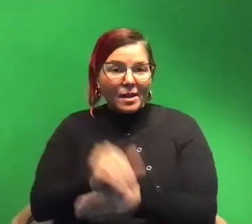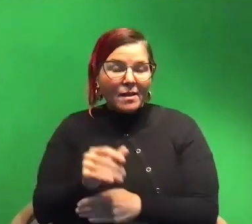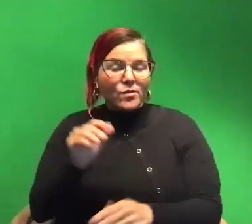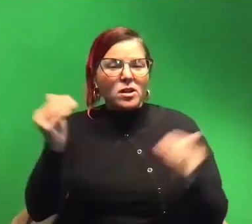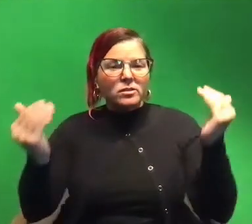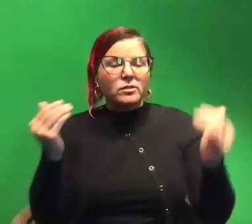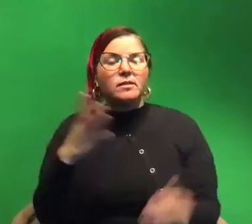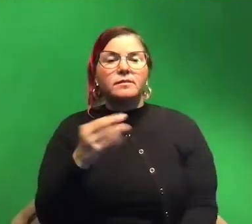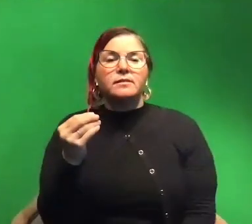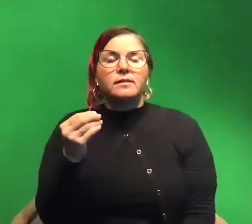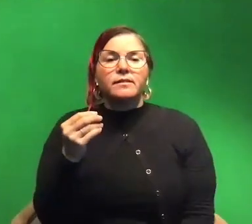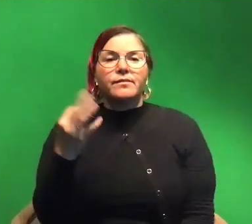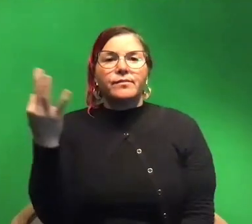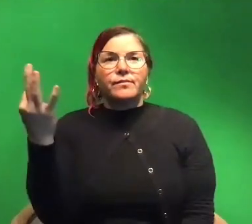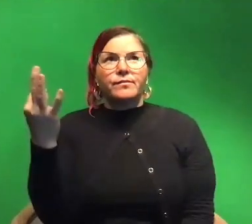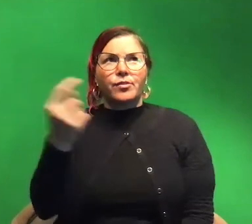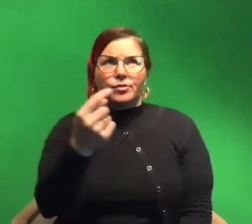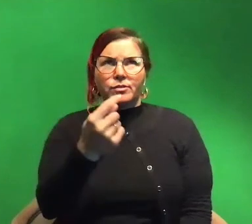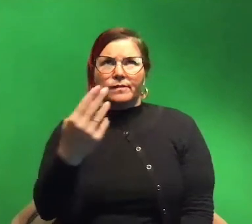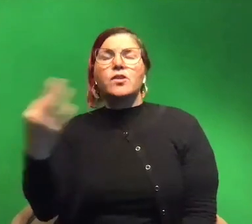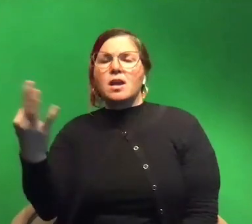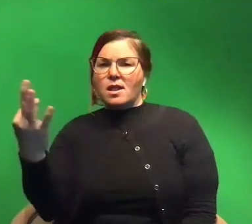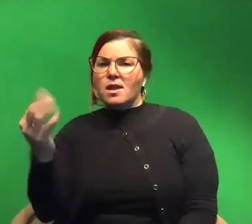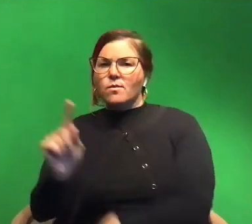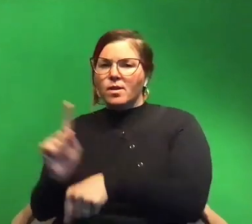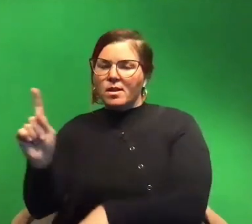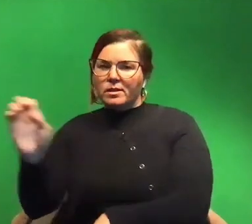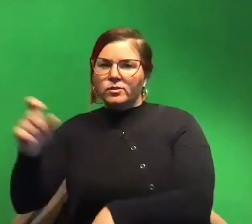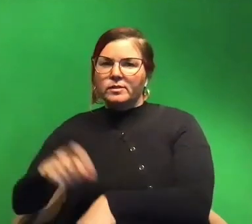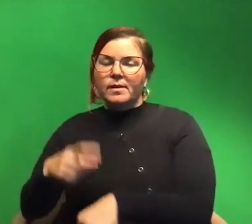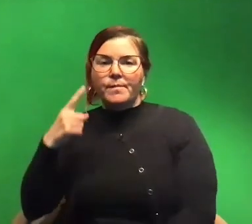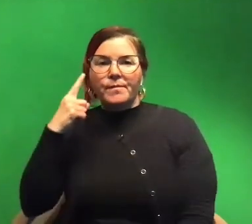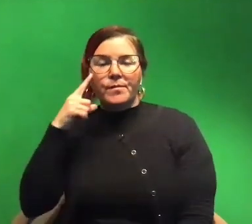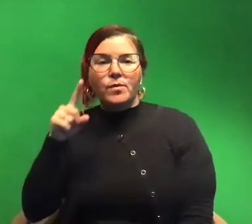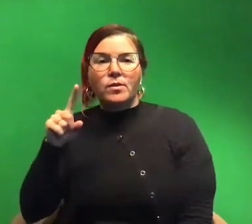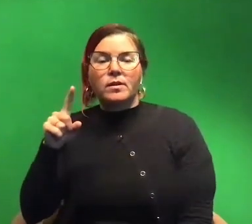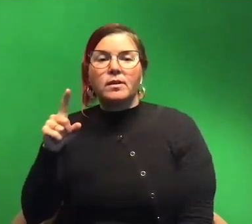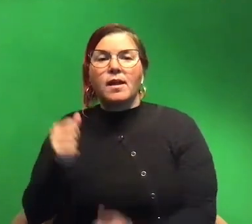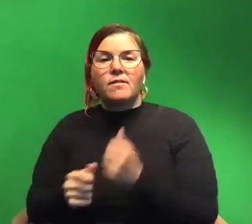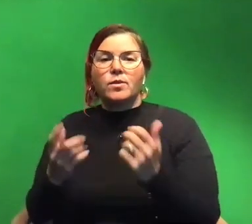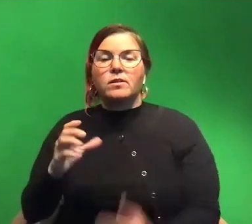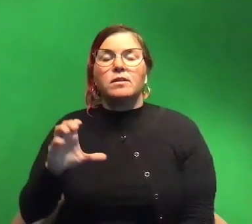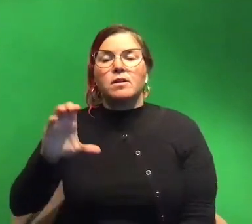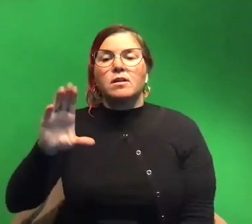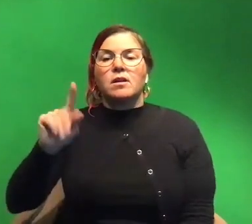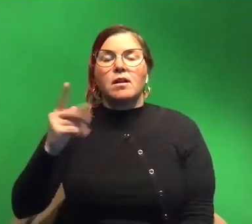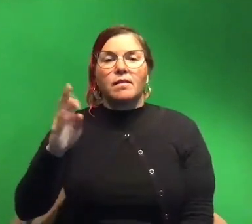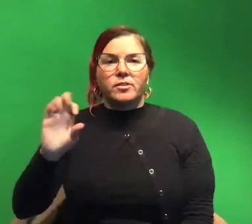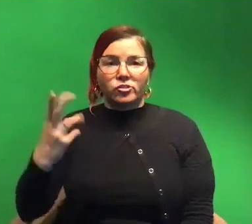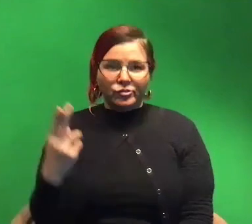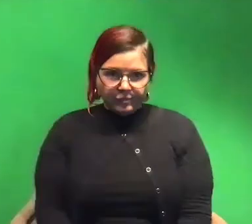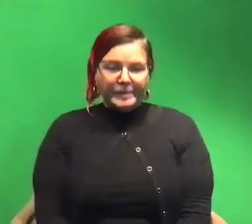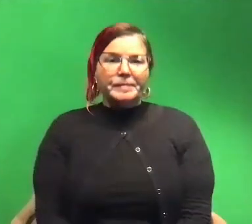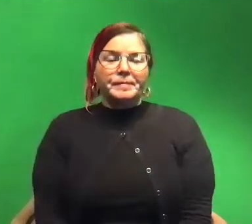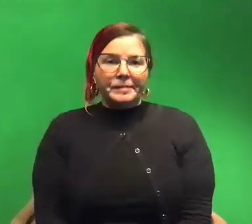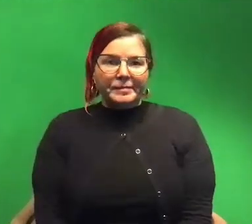and uh friday at 1 p.m for uh everyone here for talking about cuttlefish um